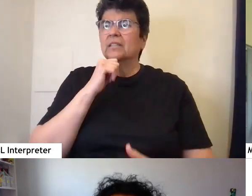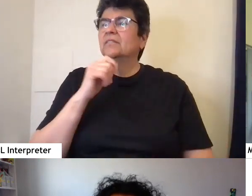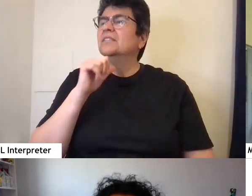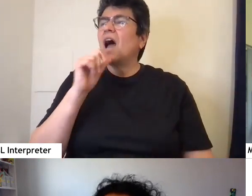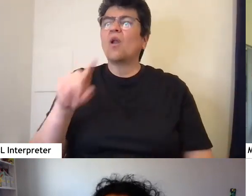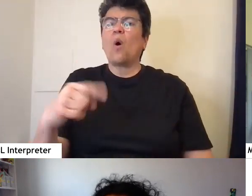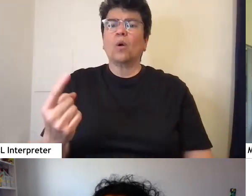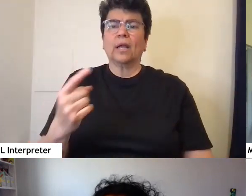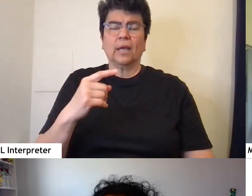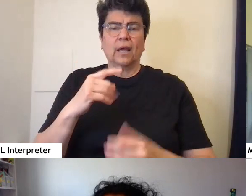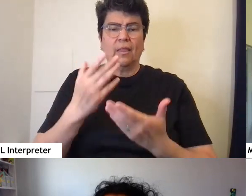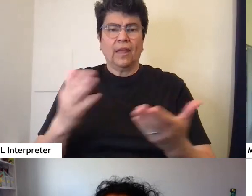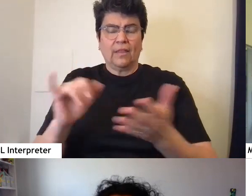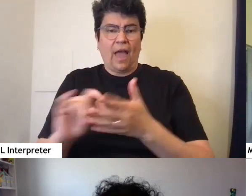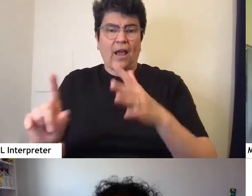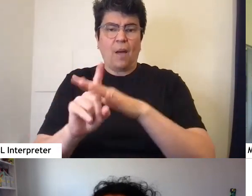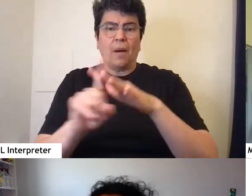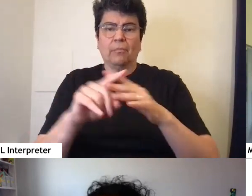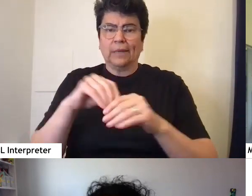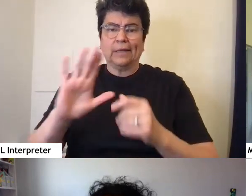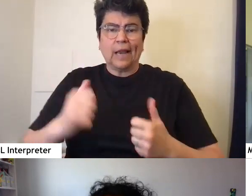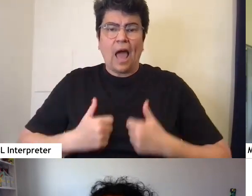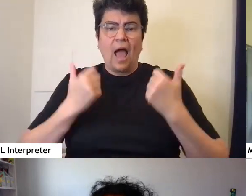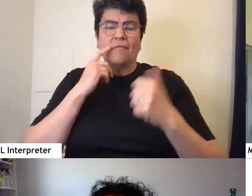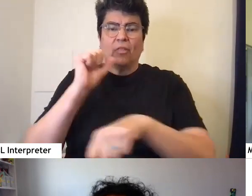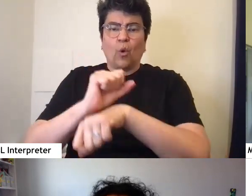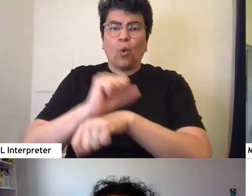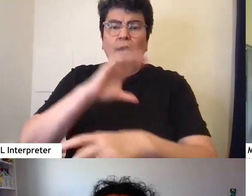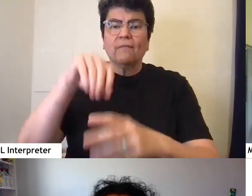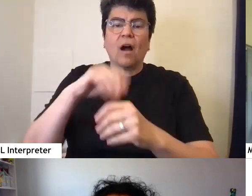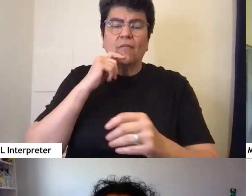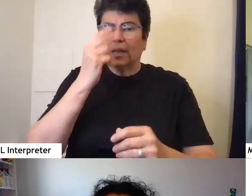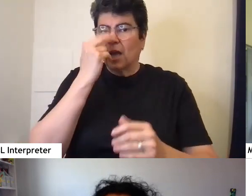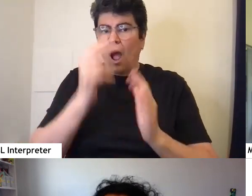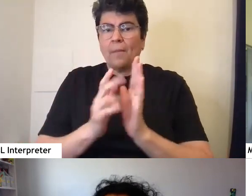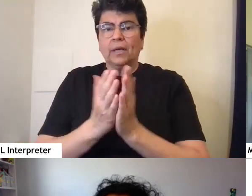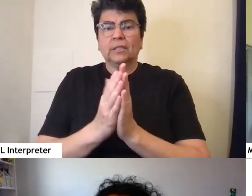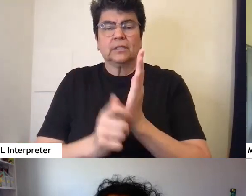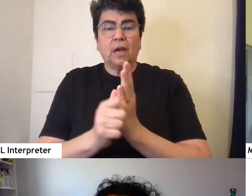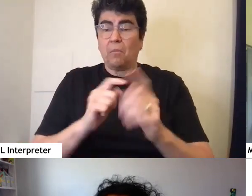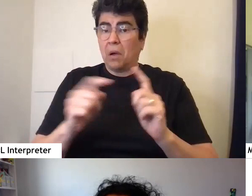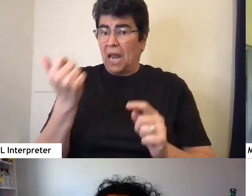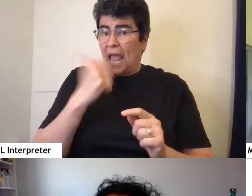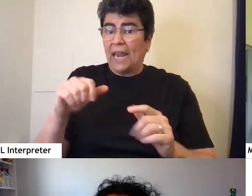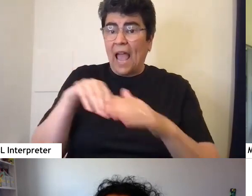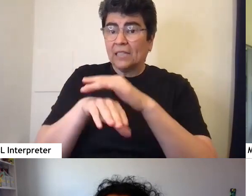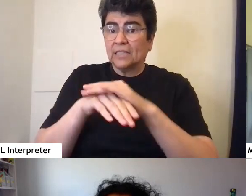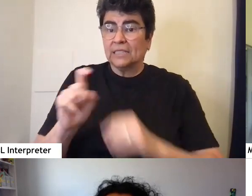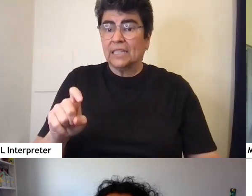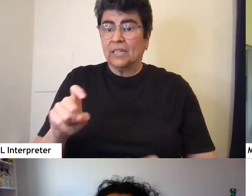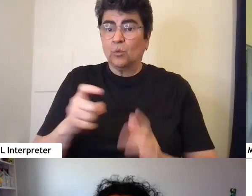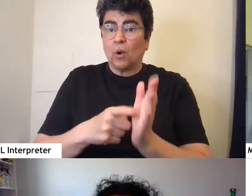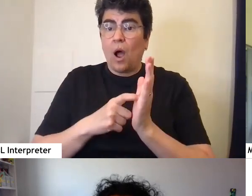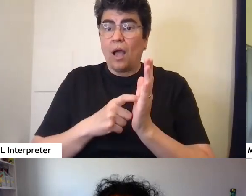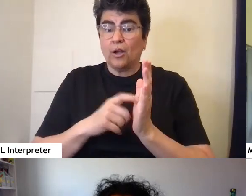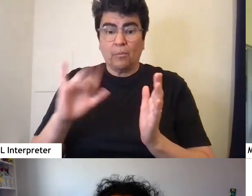the things that come up in life and the work involved in comics, but also are there any access needs required